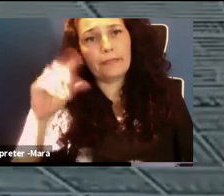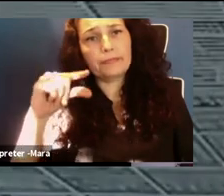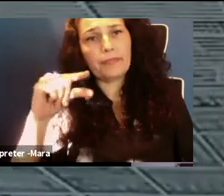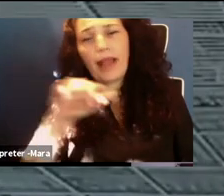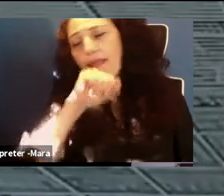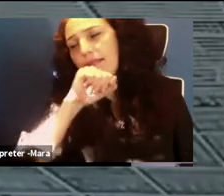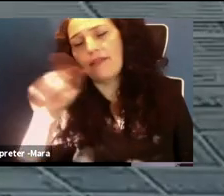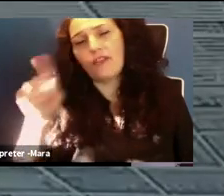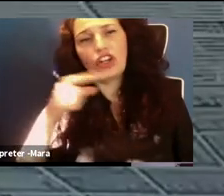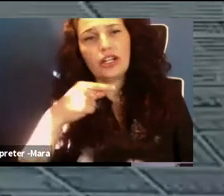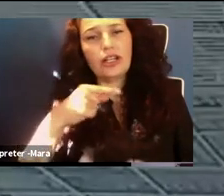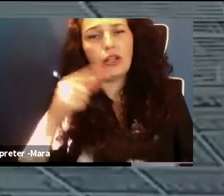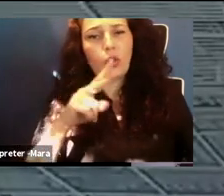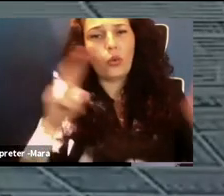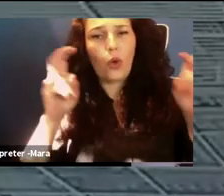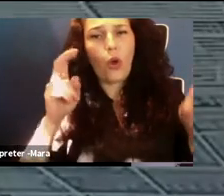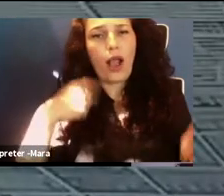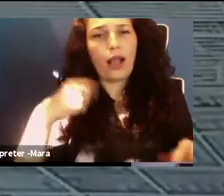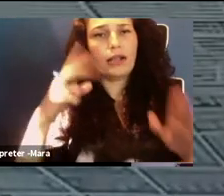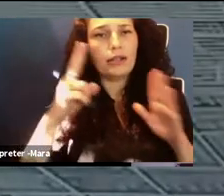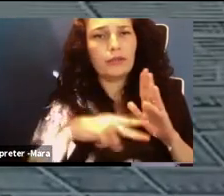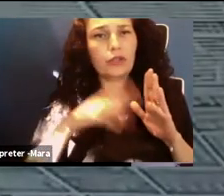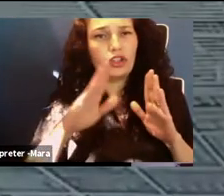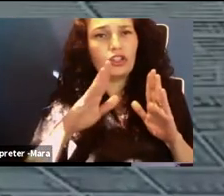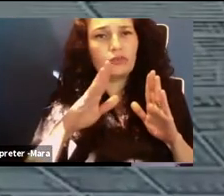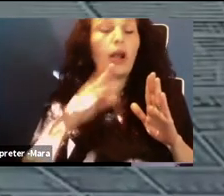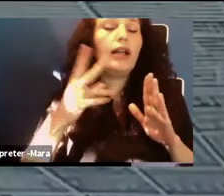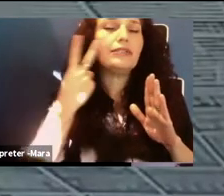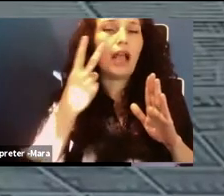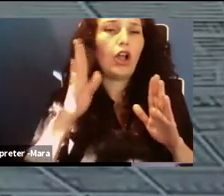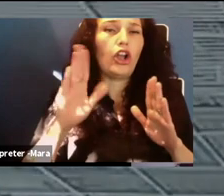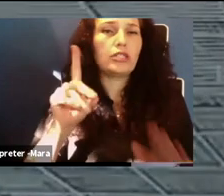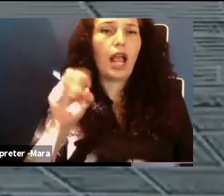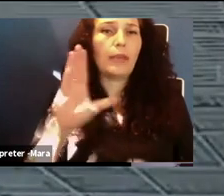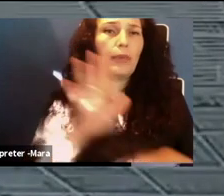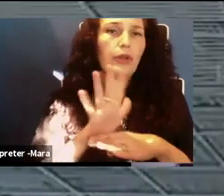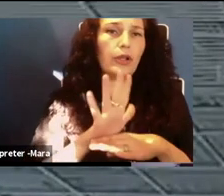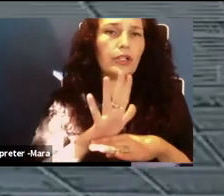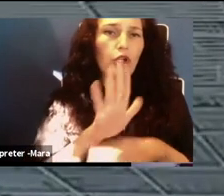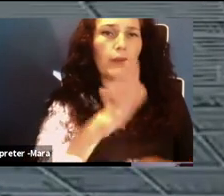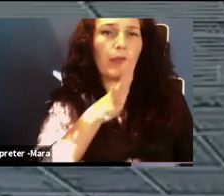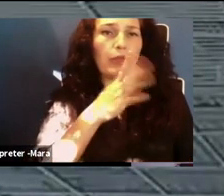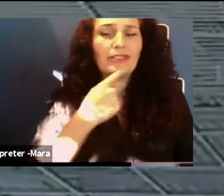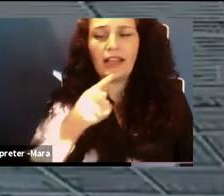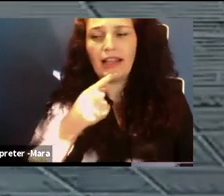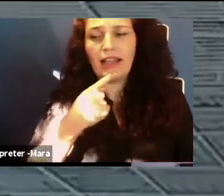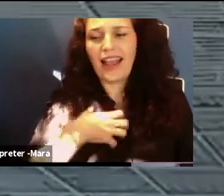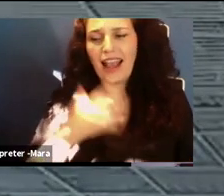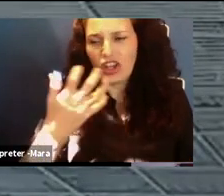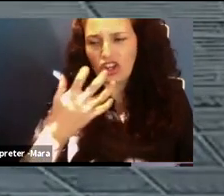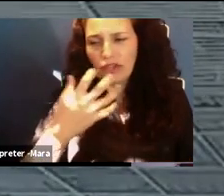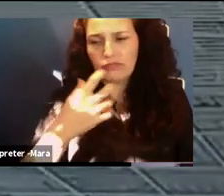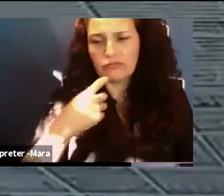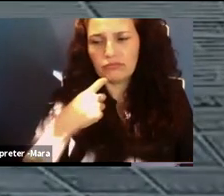It was a quote that I saw on her documentary that her mother said to her. Anger, resentment, envy, and self